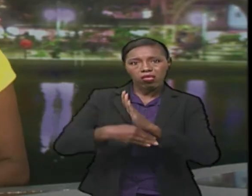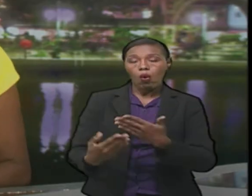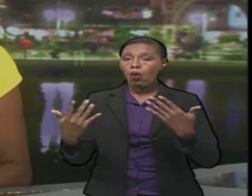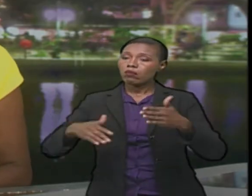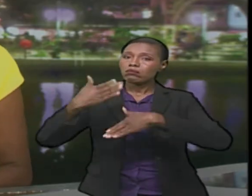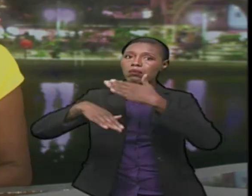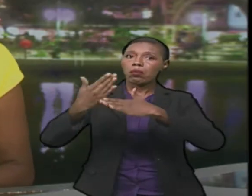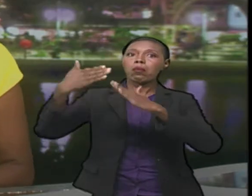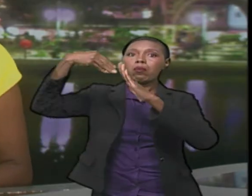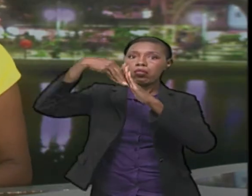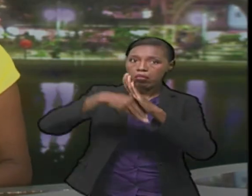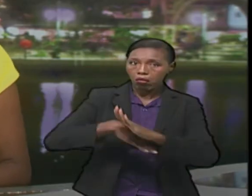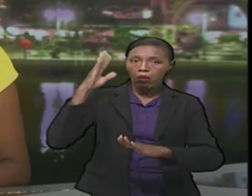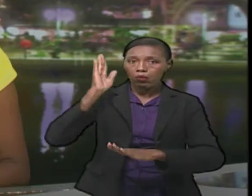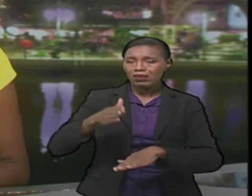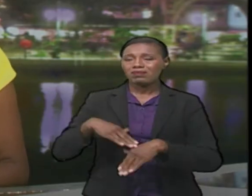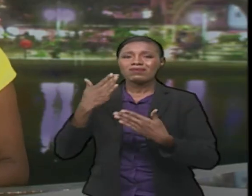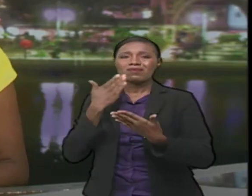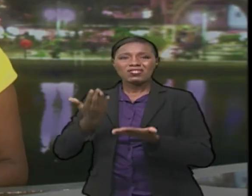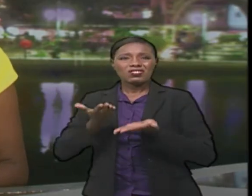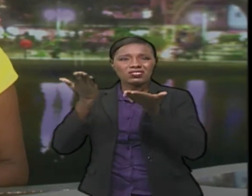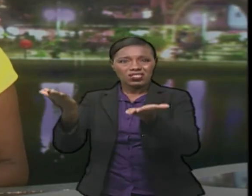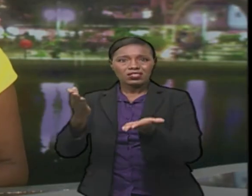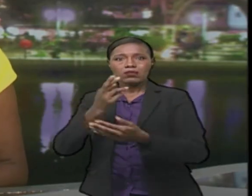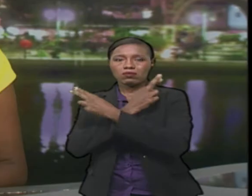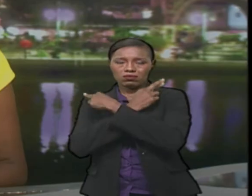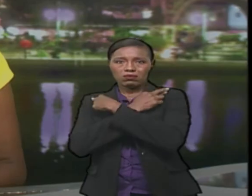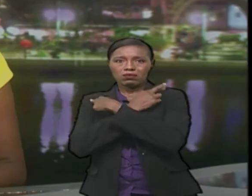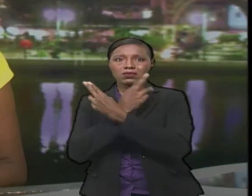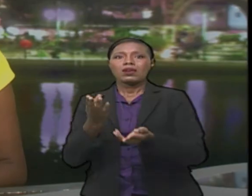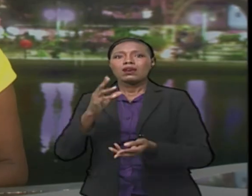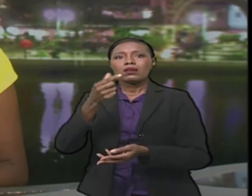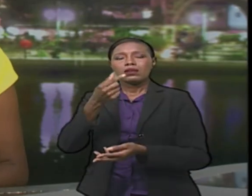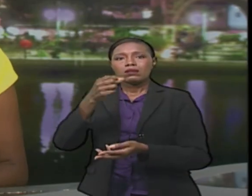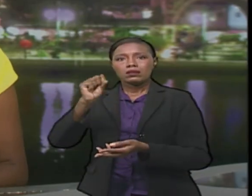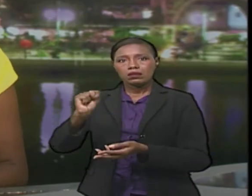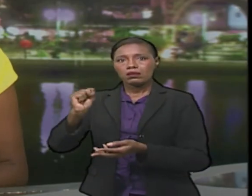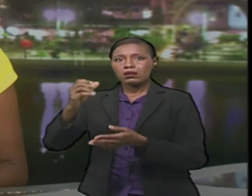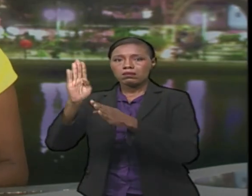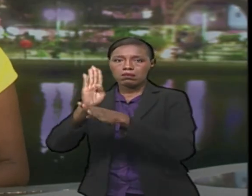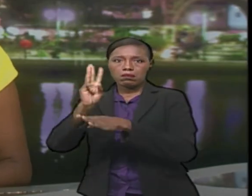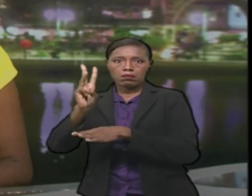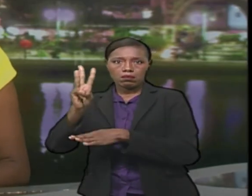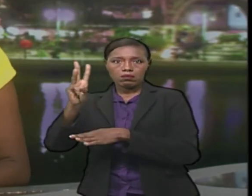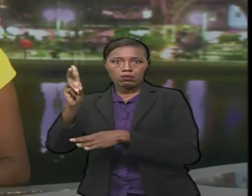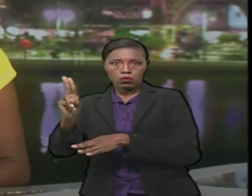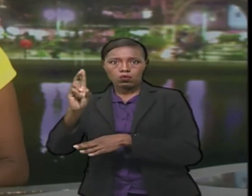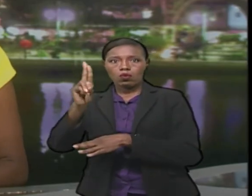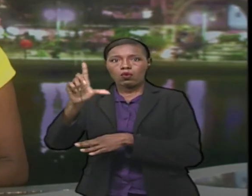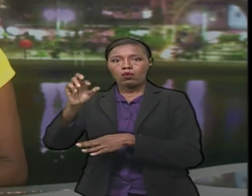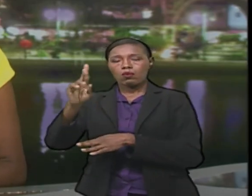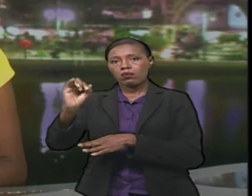its way to becoming one. This suggestion from retired Deputy General Secretary of the Barbados Workers Union, Ulrich Seeley. He says